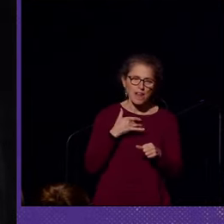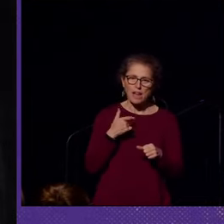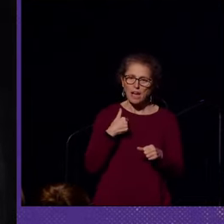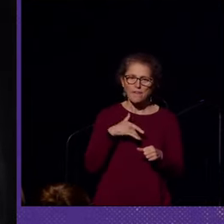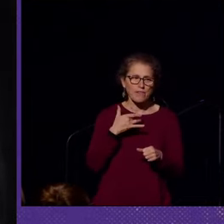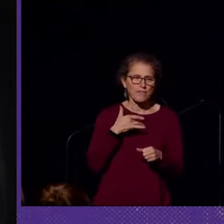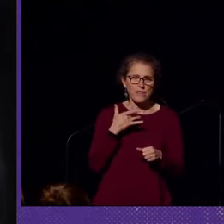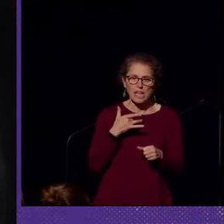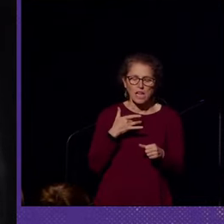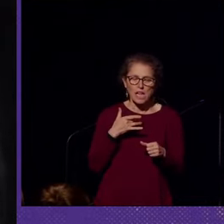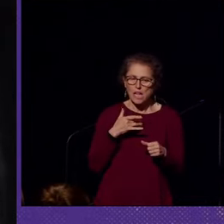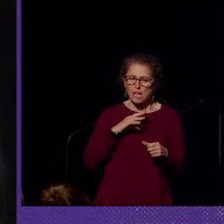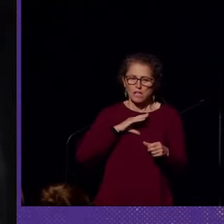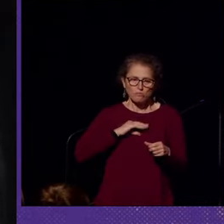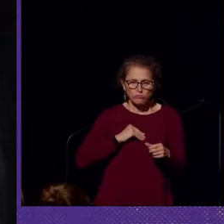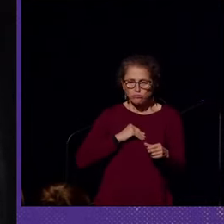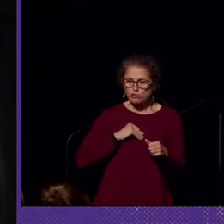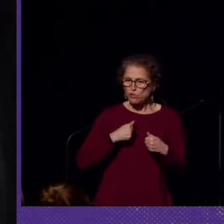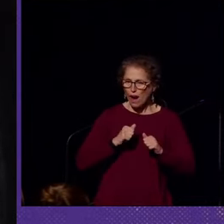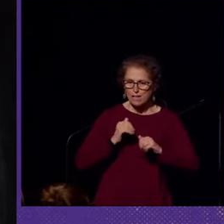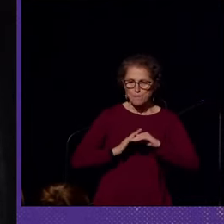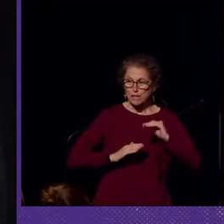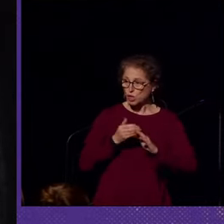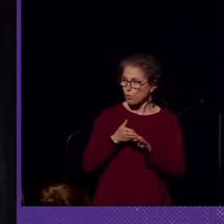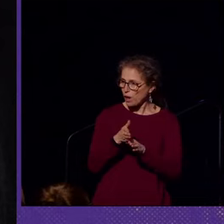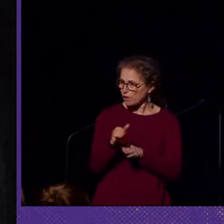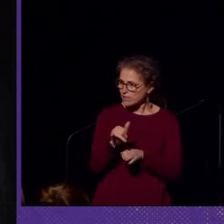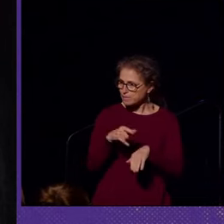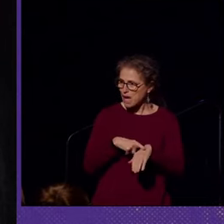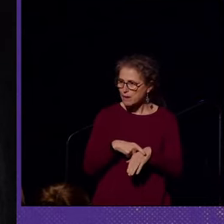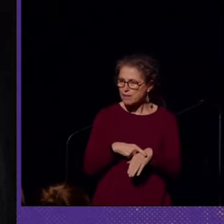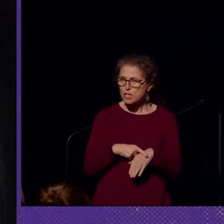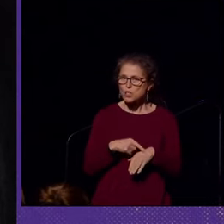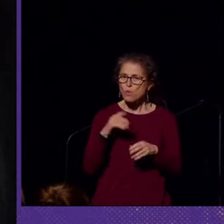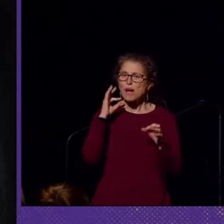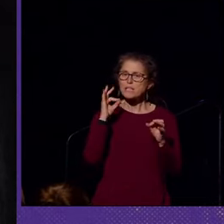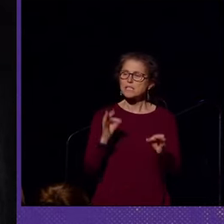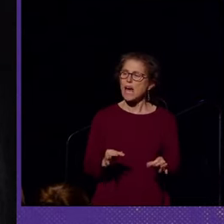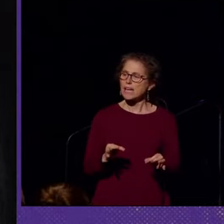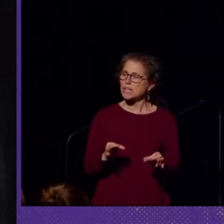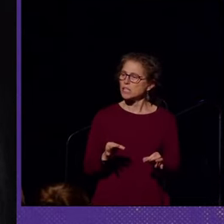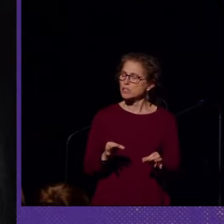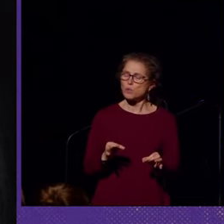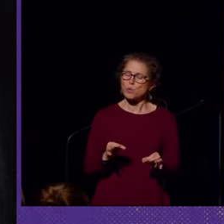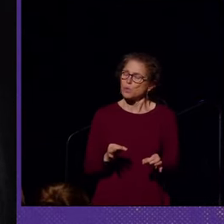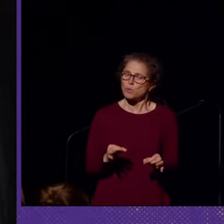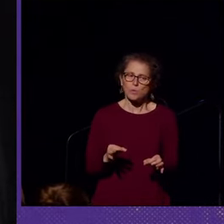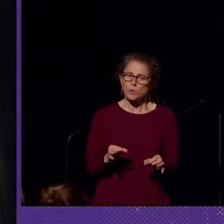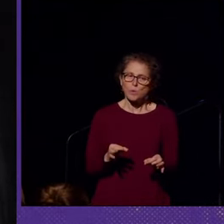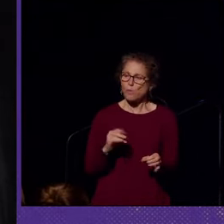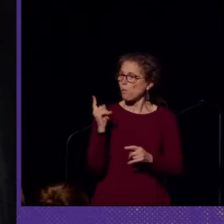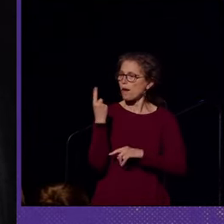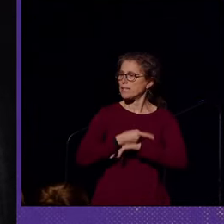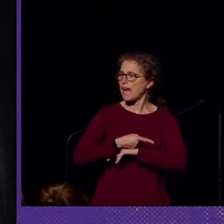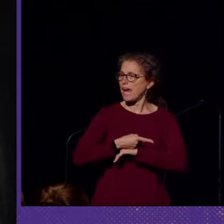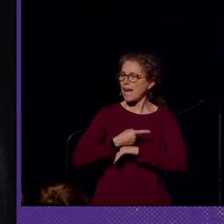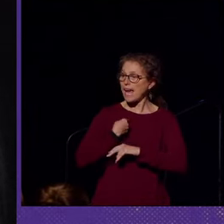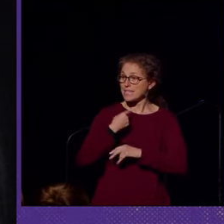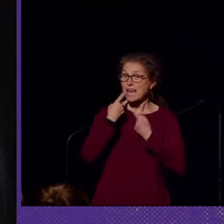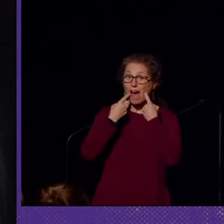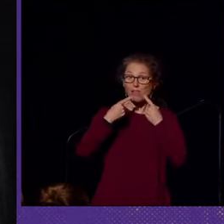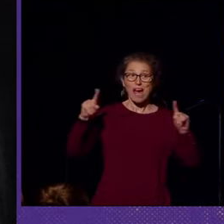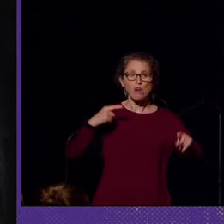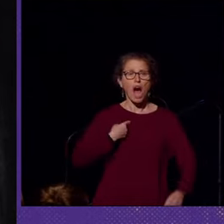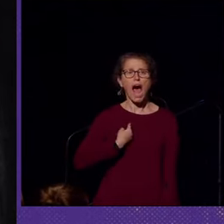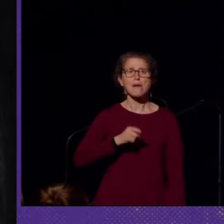I was trying to succeed and build a career. So I decided to just, one day I said out loud,